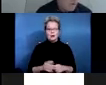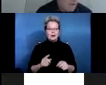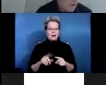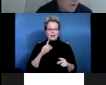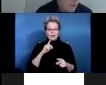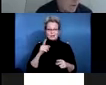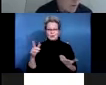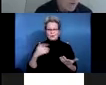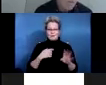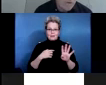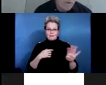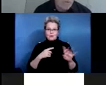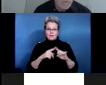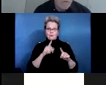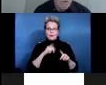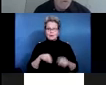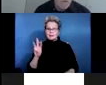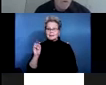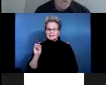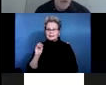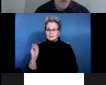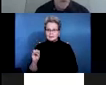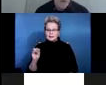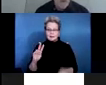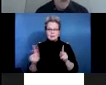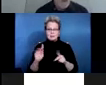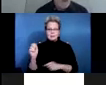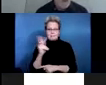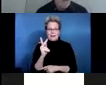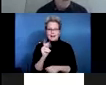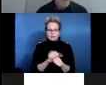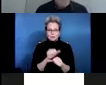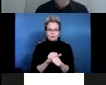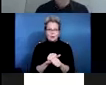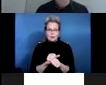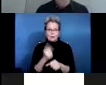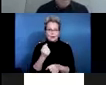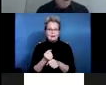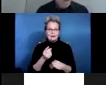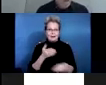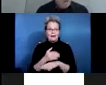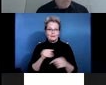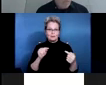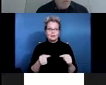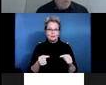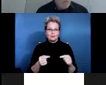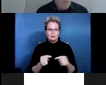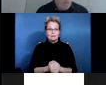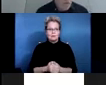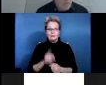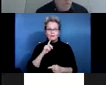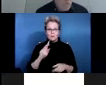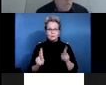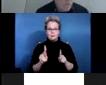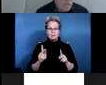they found a 60% return to work rate for folks who